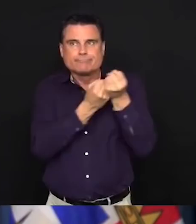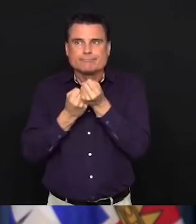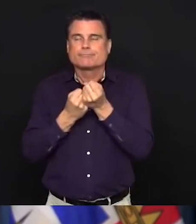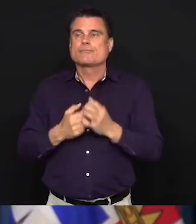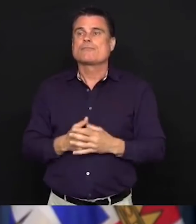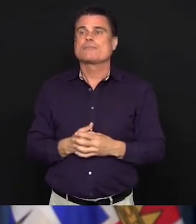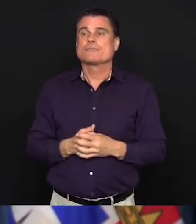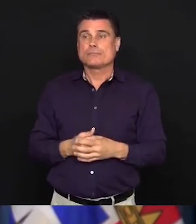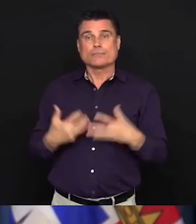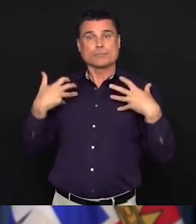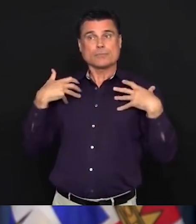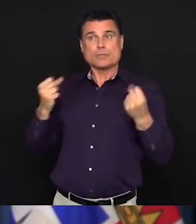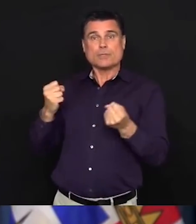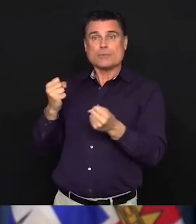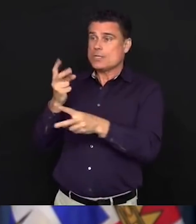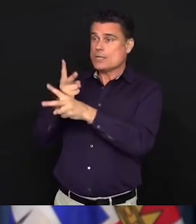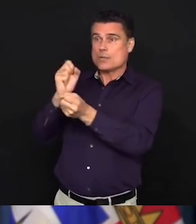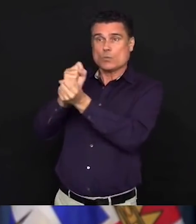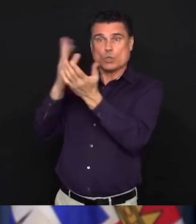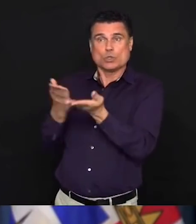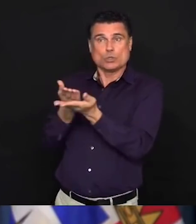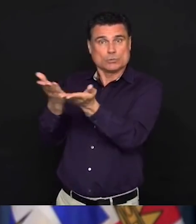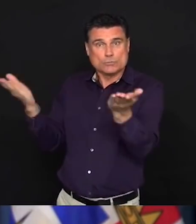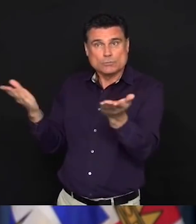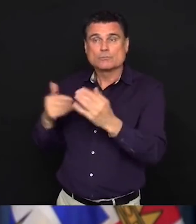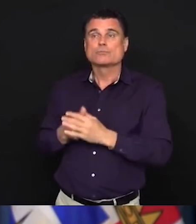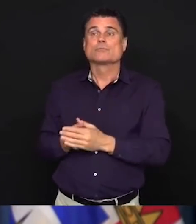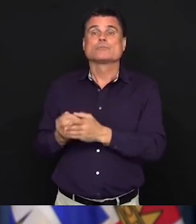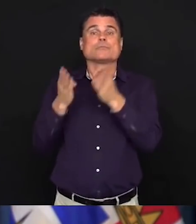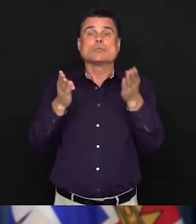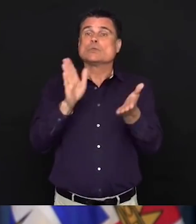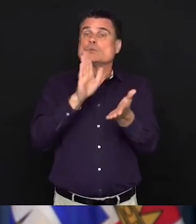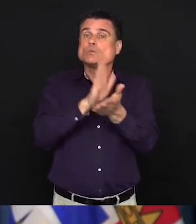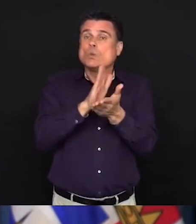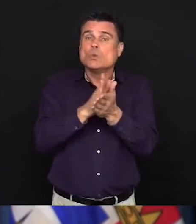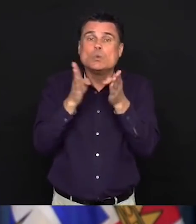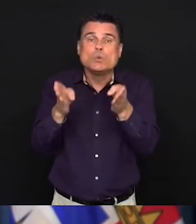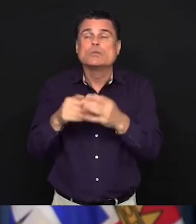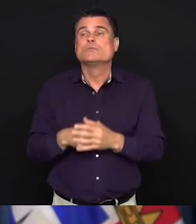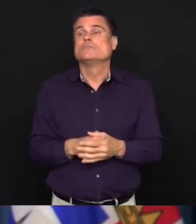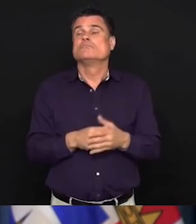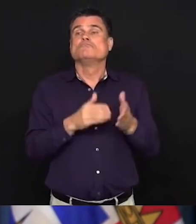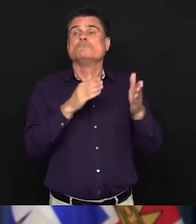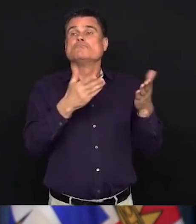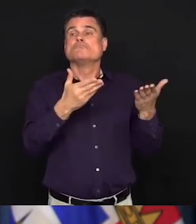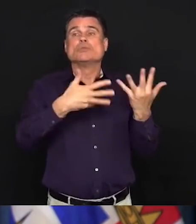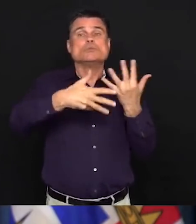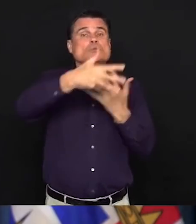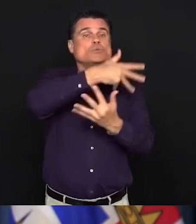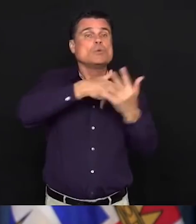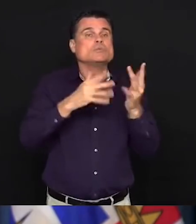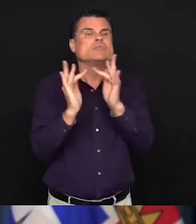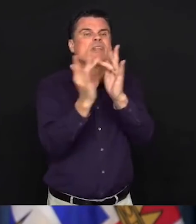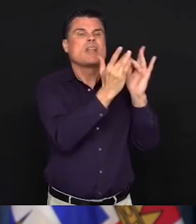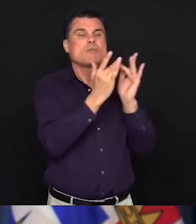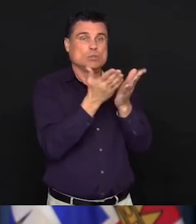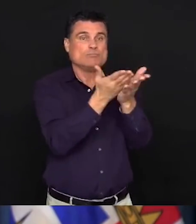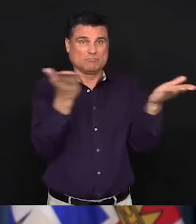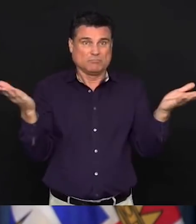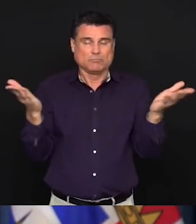also with social connections. So I'm very pleased to announce today that we've put another $5 million toward